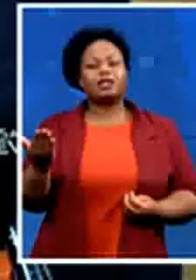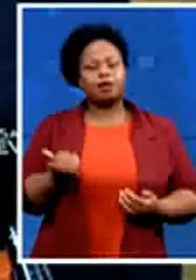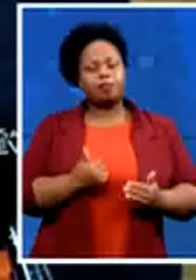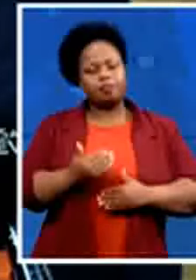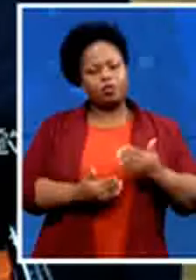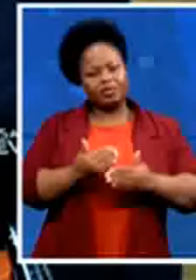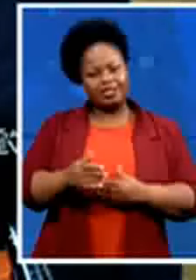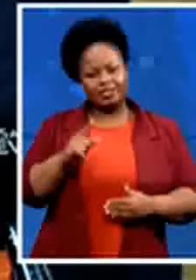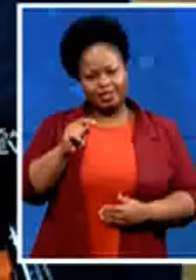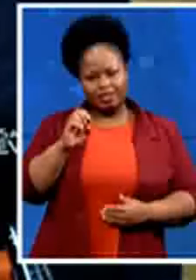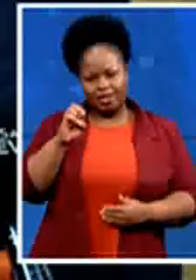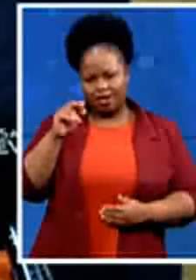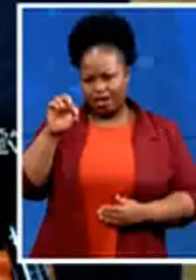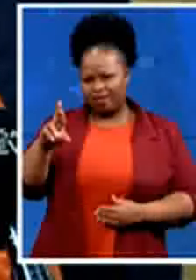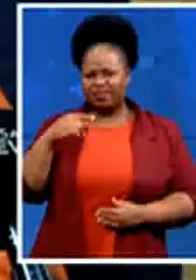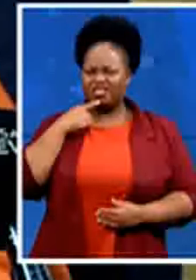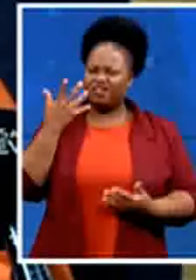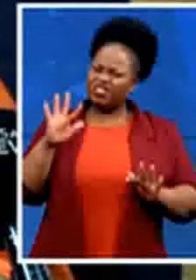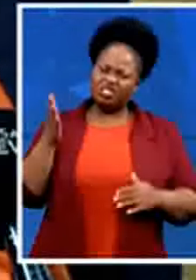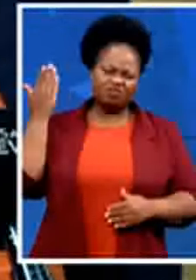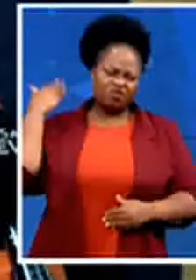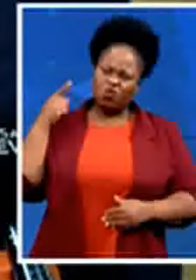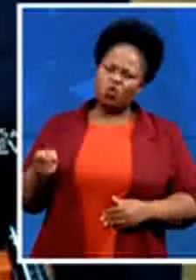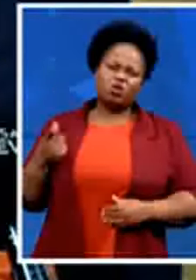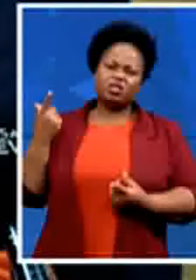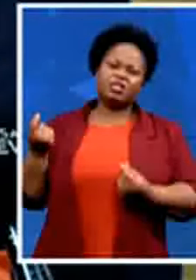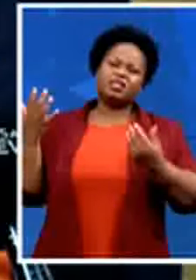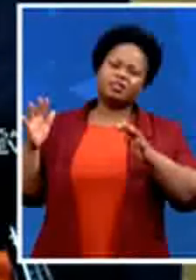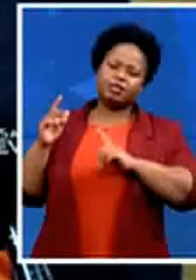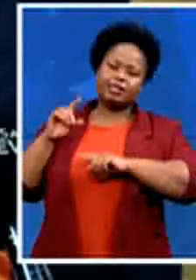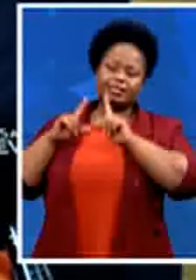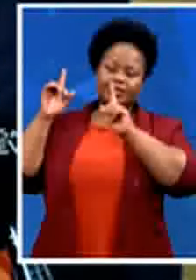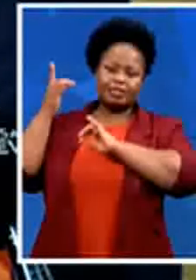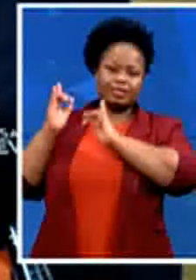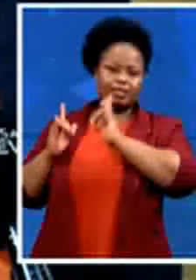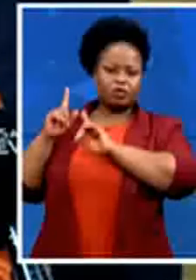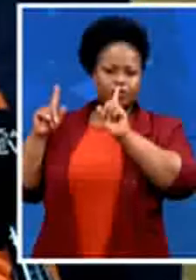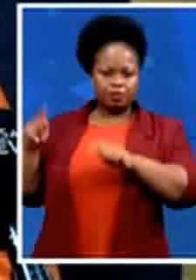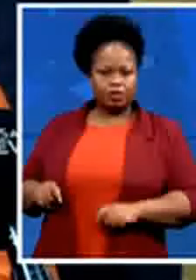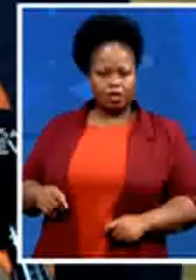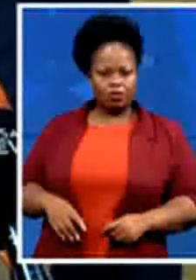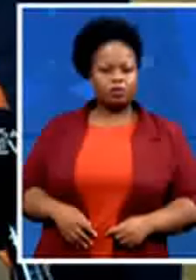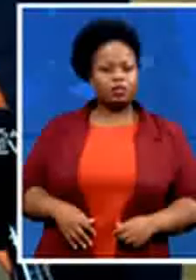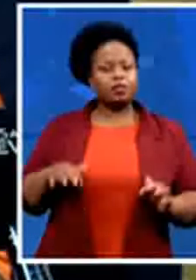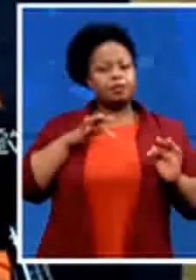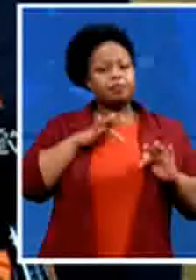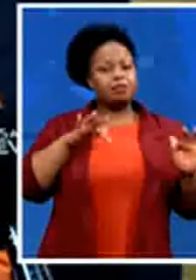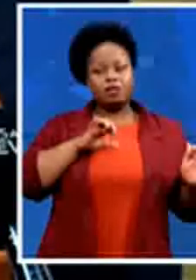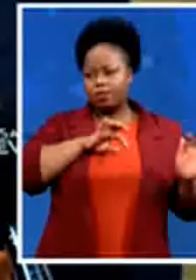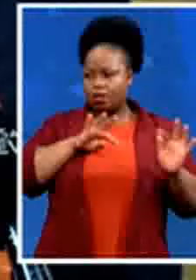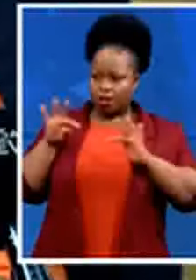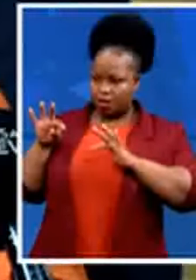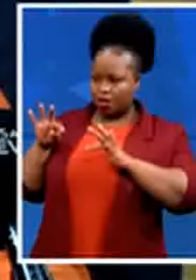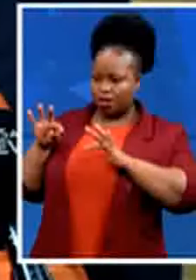in the city of cape town where the public can come and sit and look at where